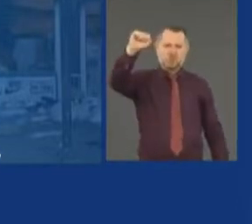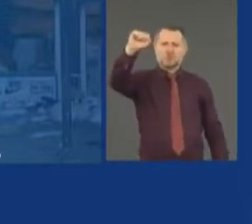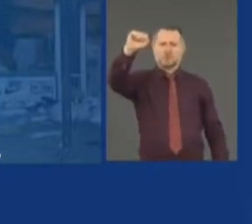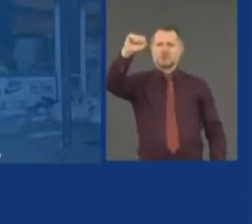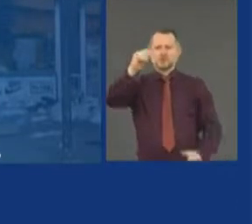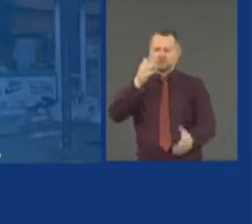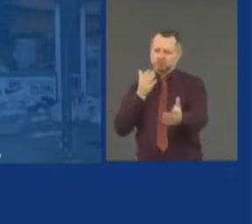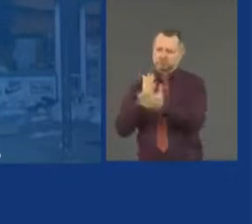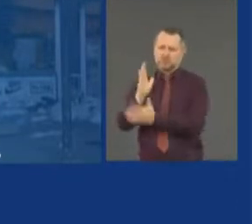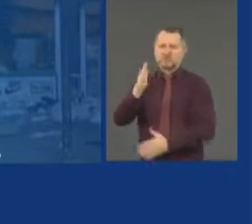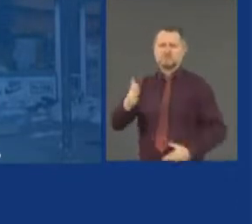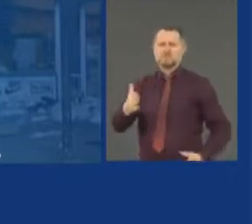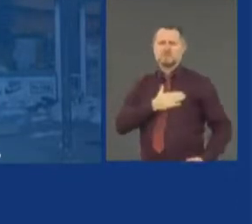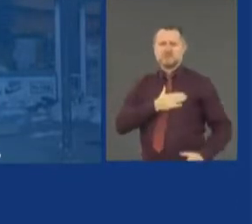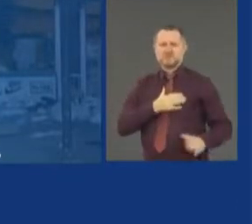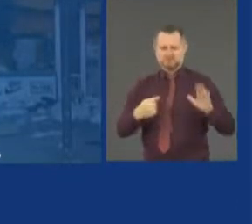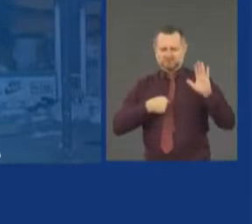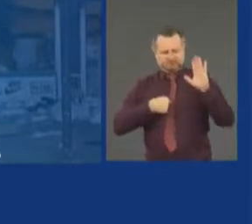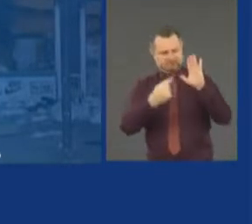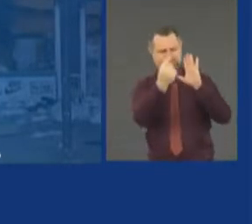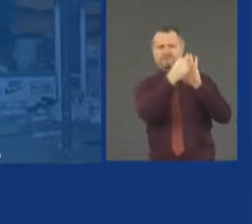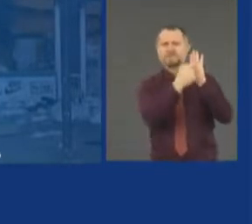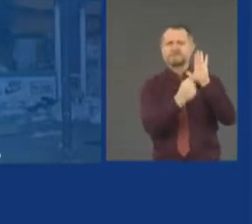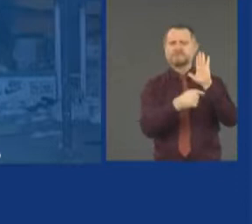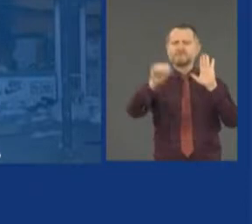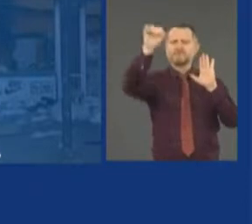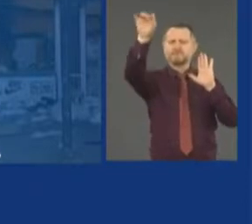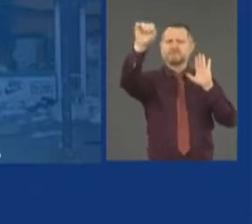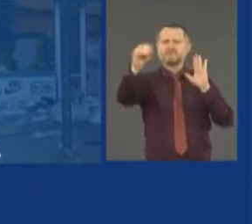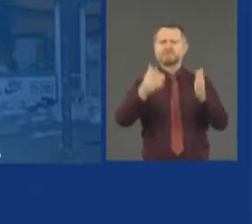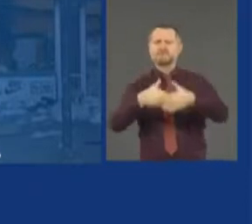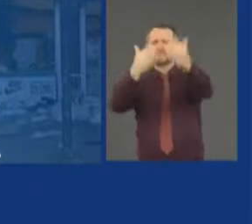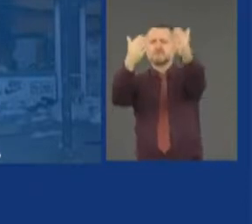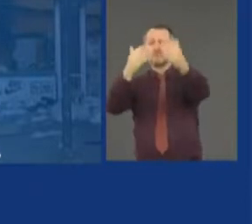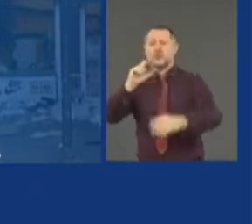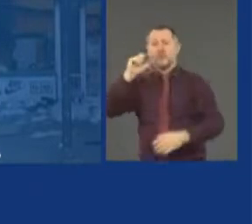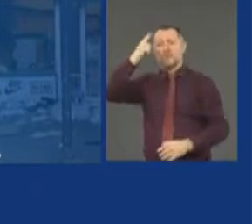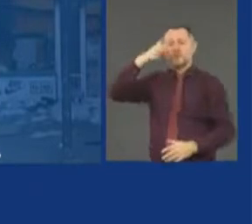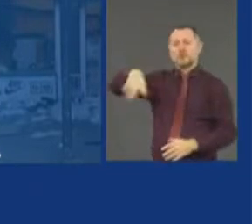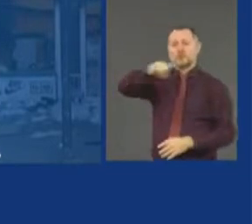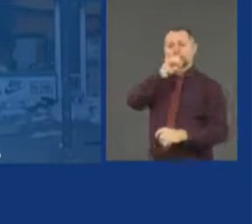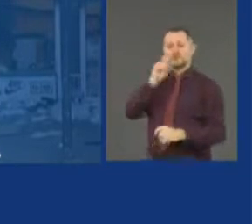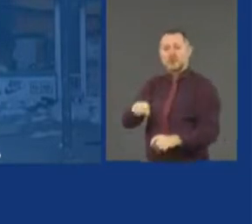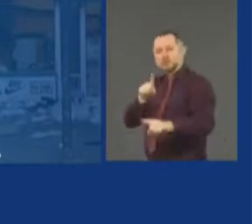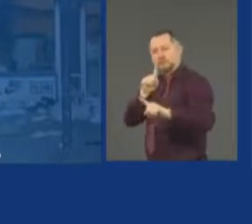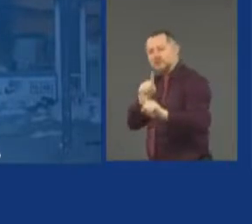And the right to raise issues so government responds. That's one situation.